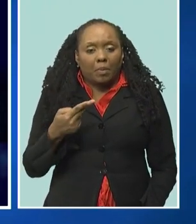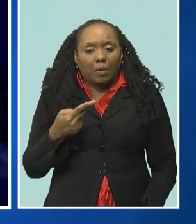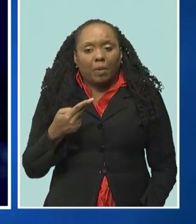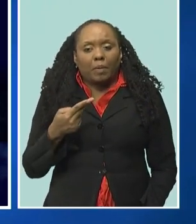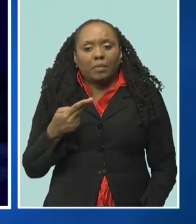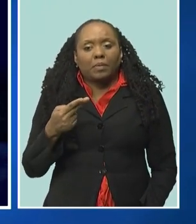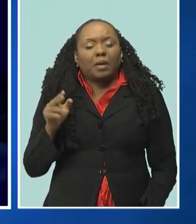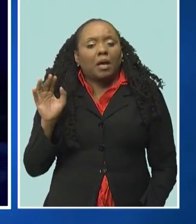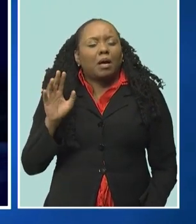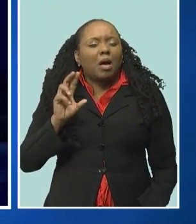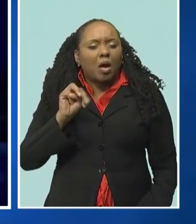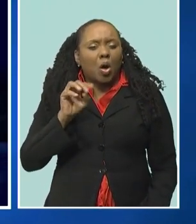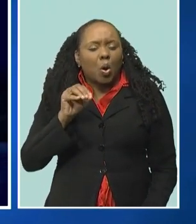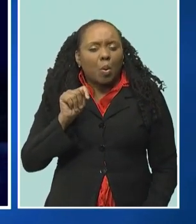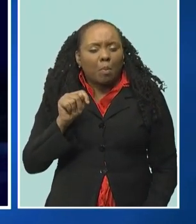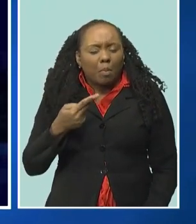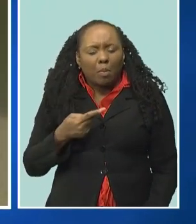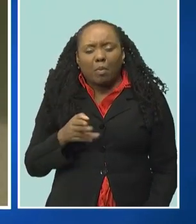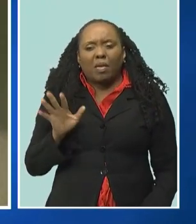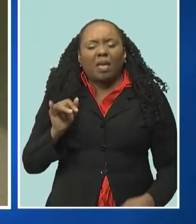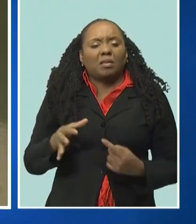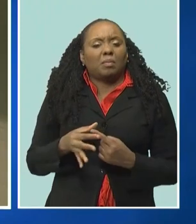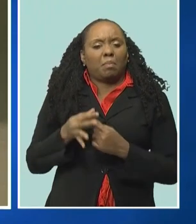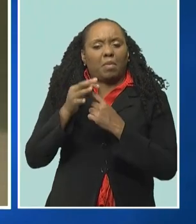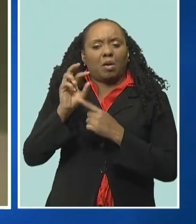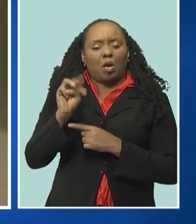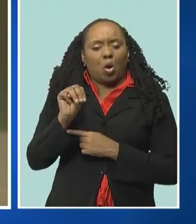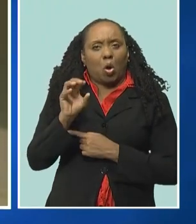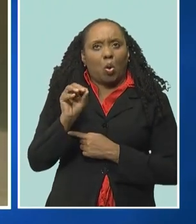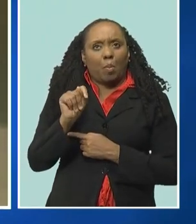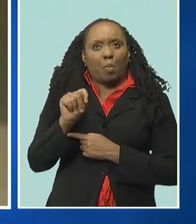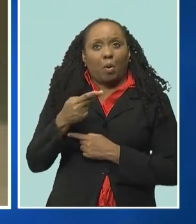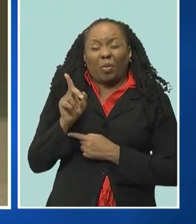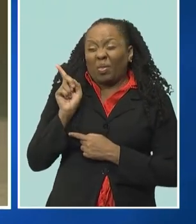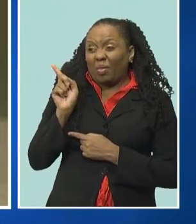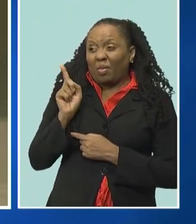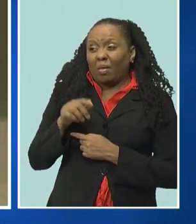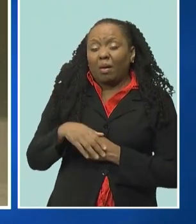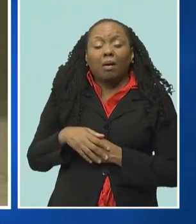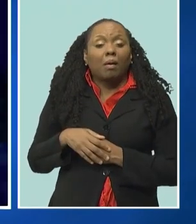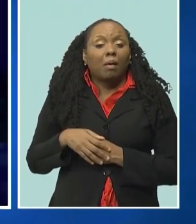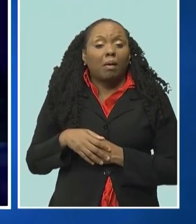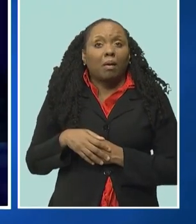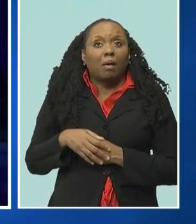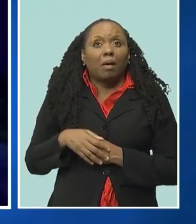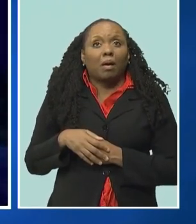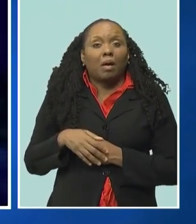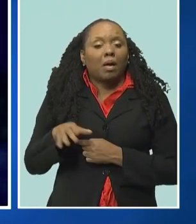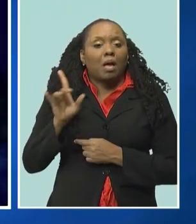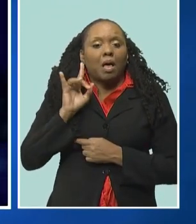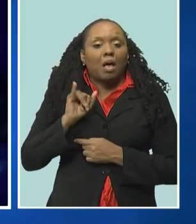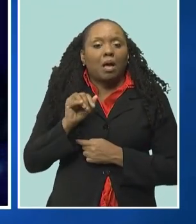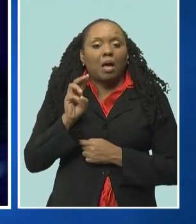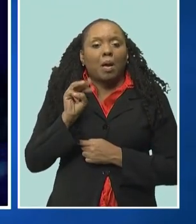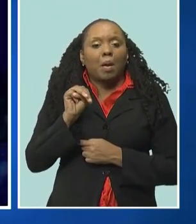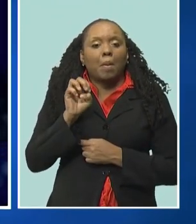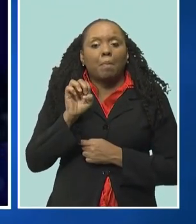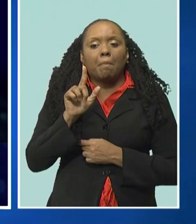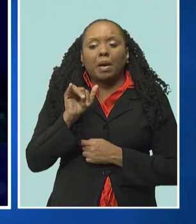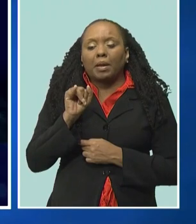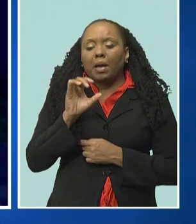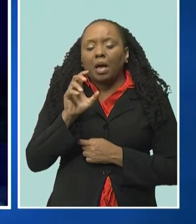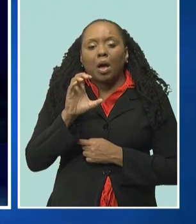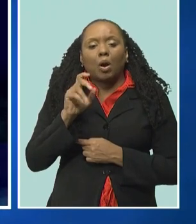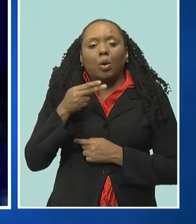Erebede and the species in particular appears to be that of Meliportis famelica. Now